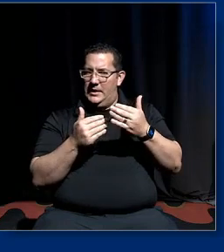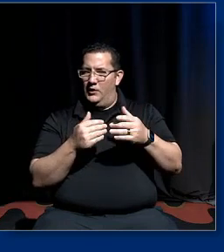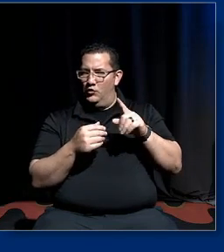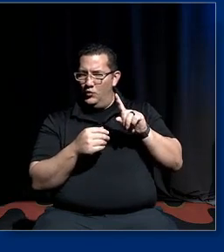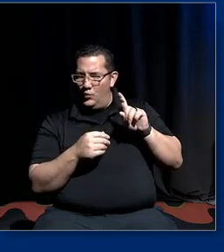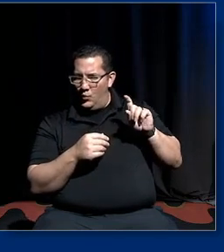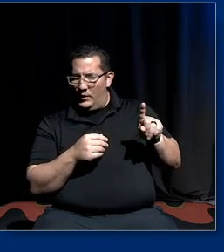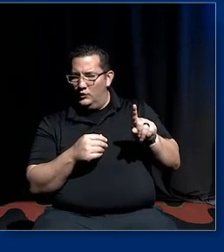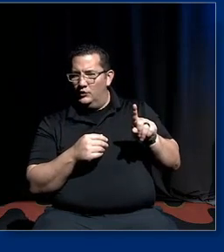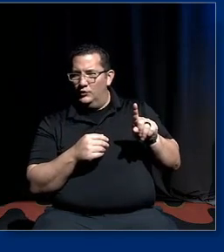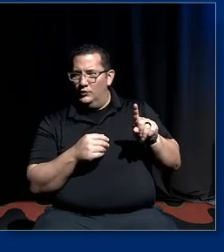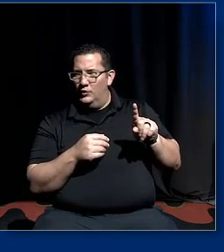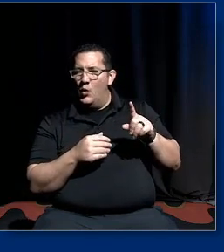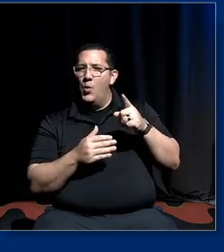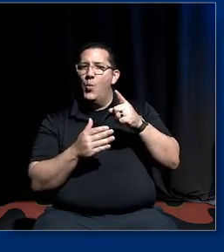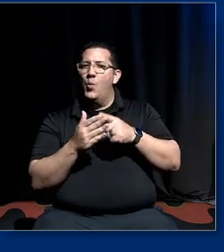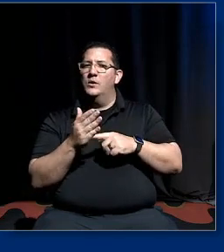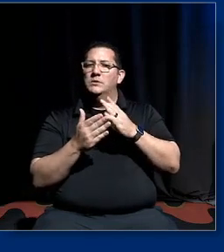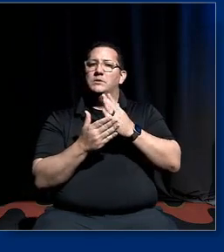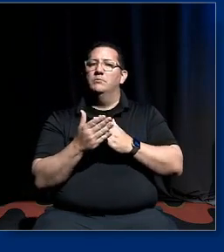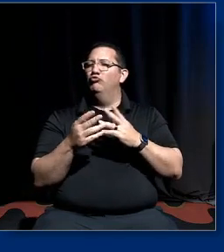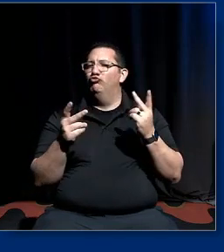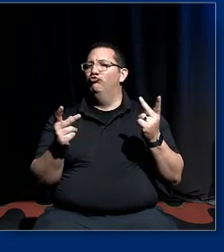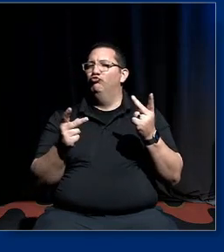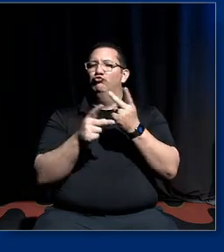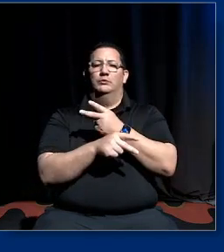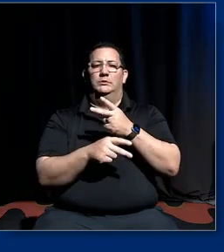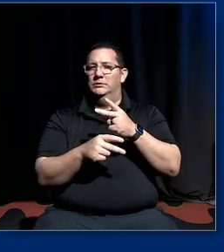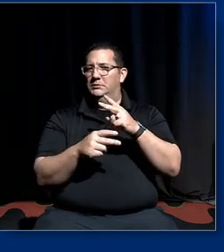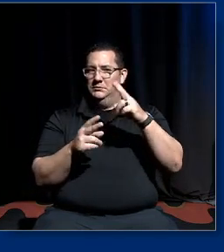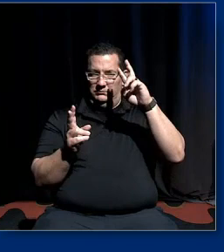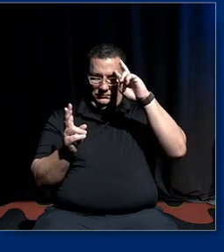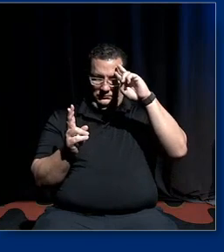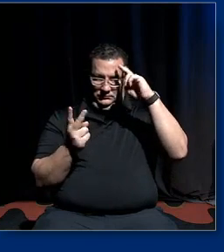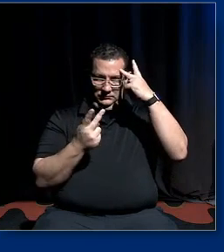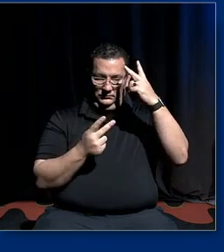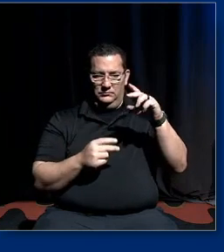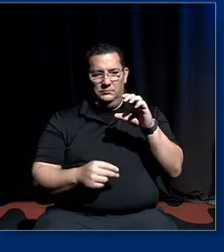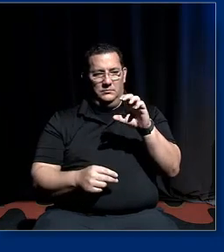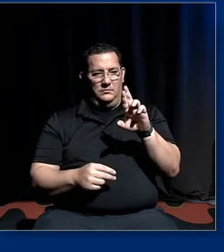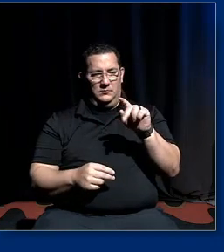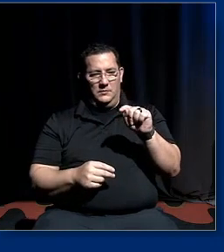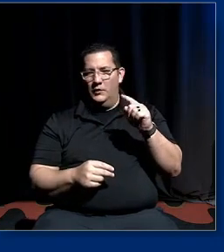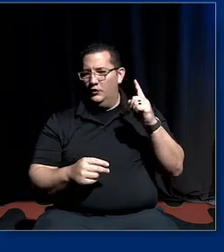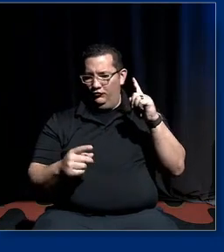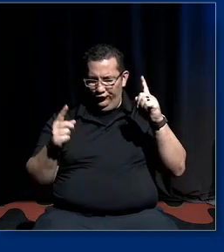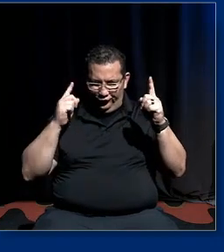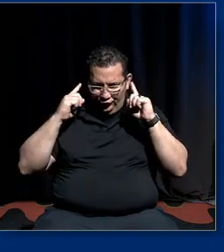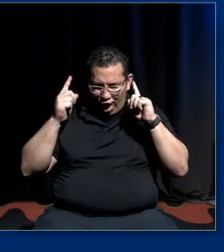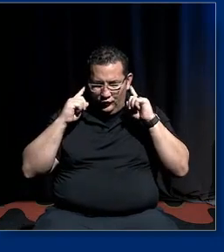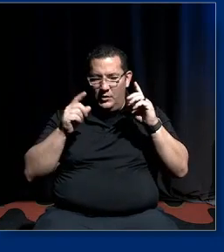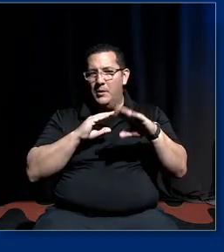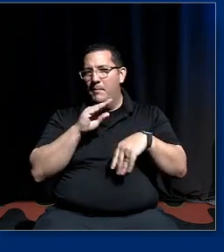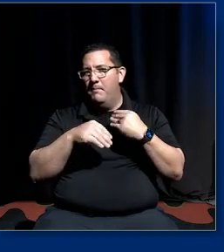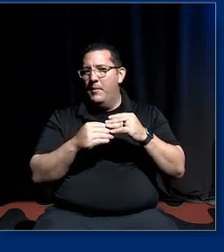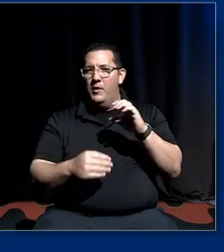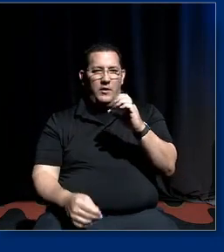are some of the most egregious misperceptions you have heard about crt in